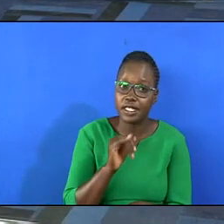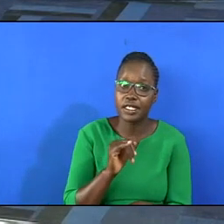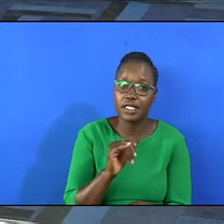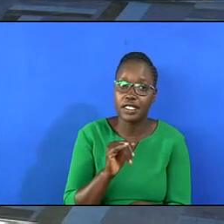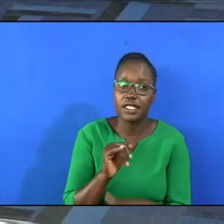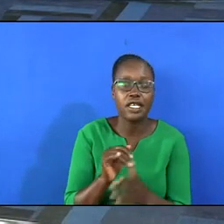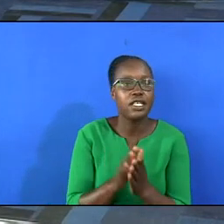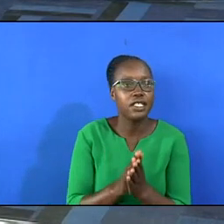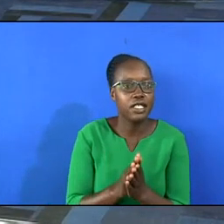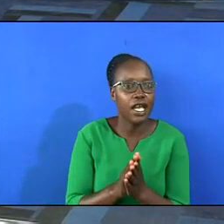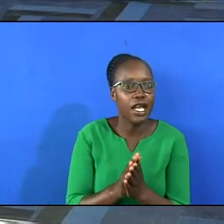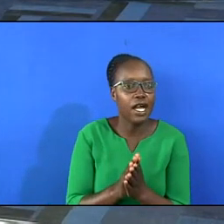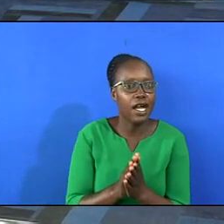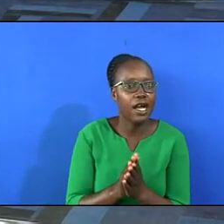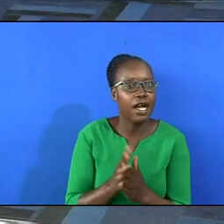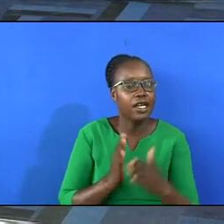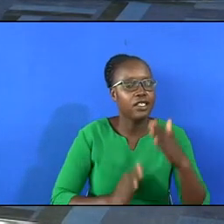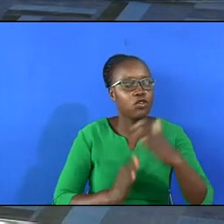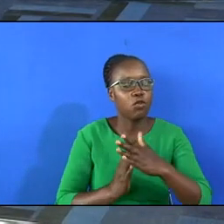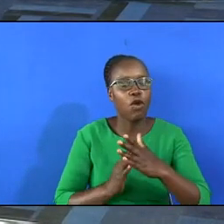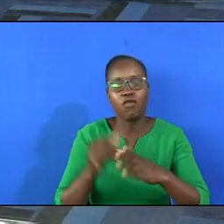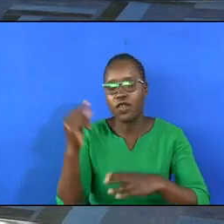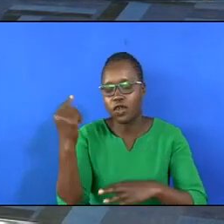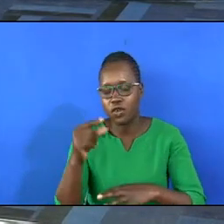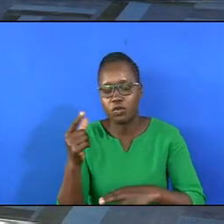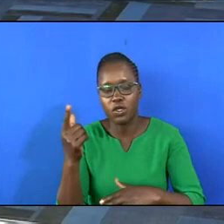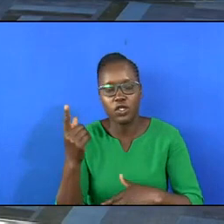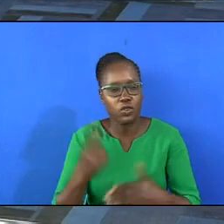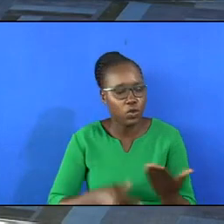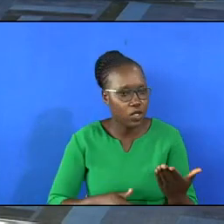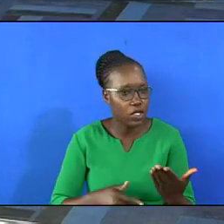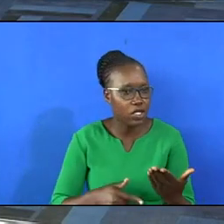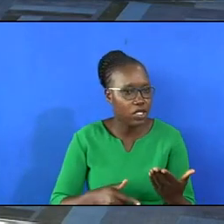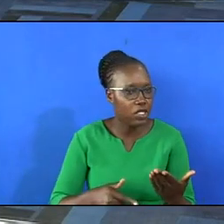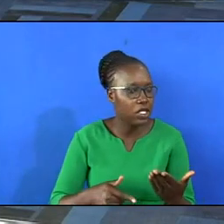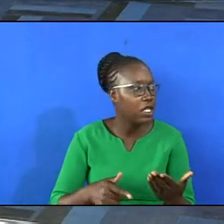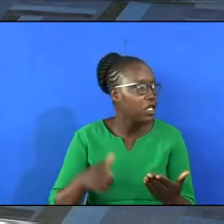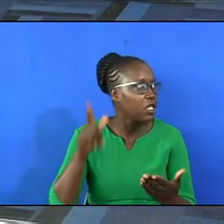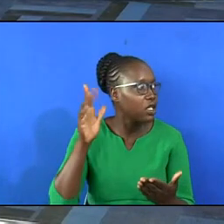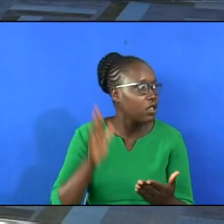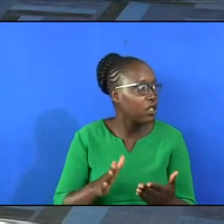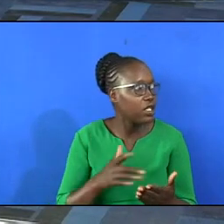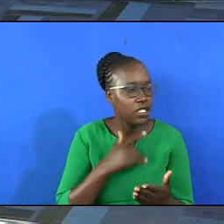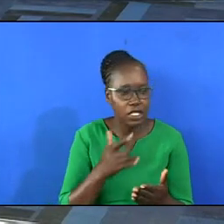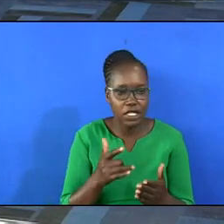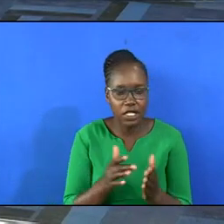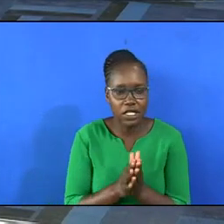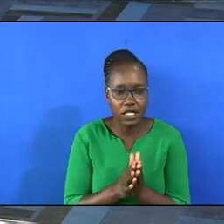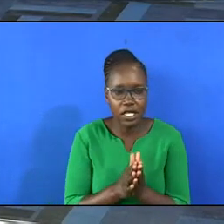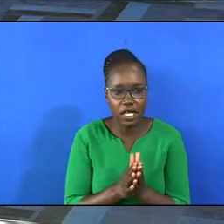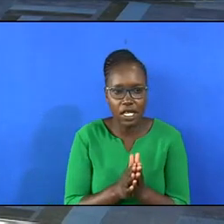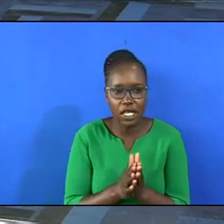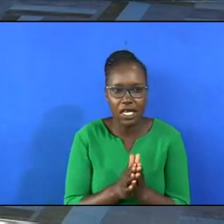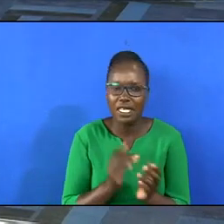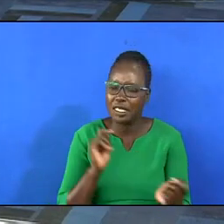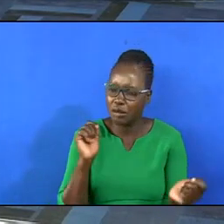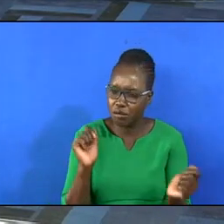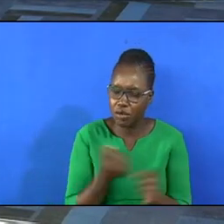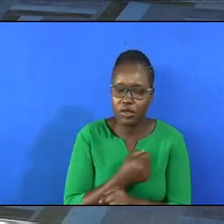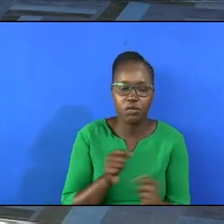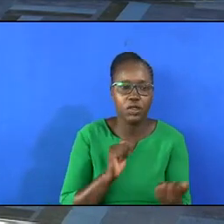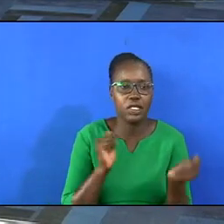cornerstones of the gospel. It is what lawyers like calling immortal statements. You cannot change them.